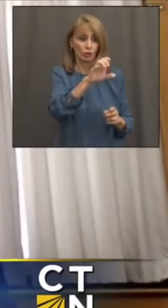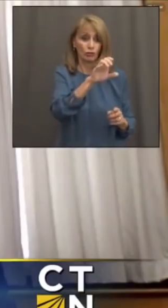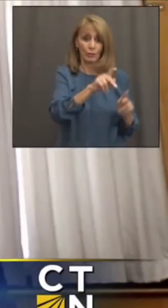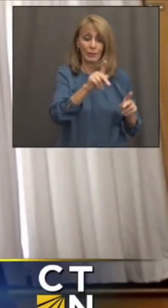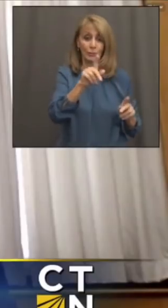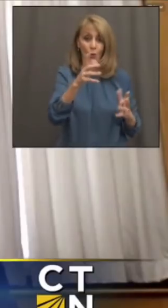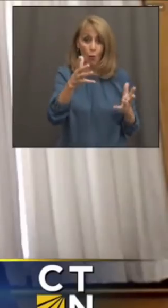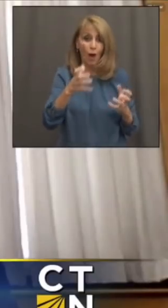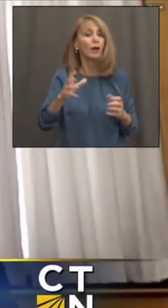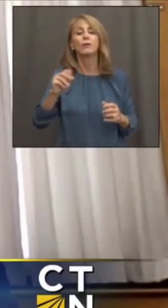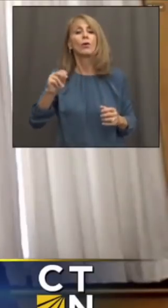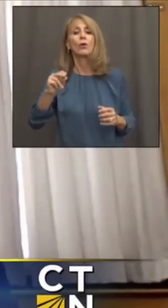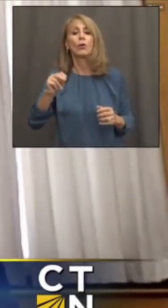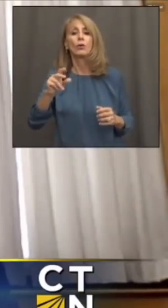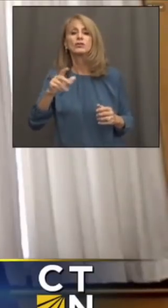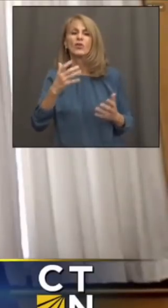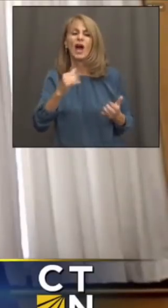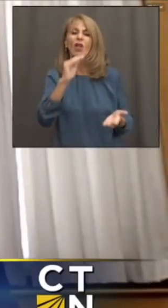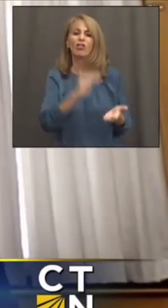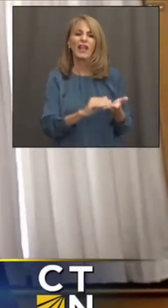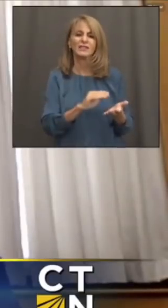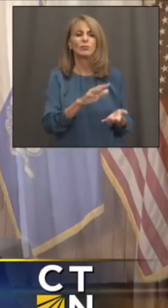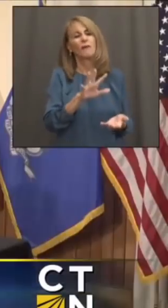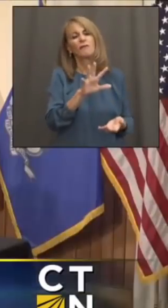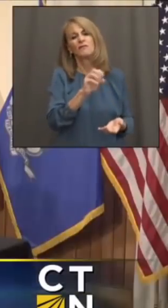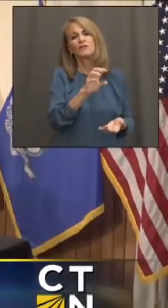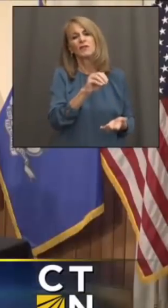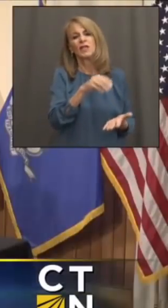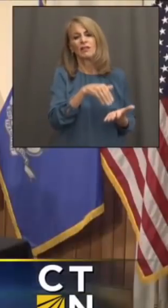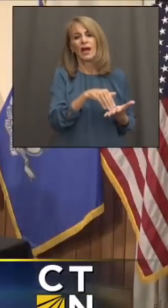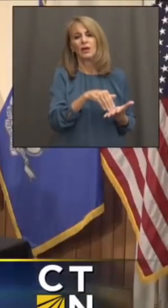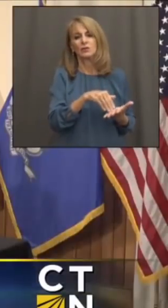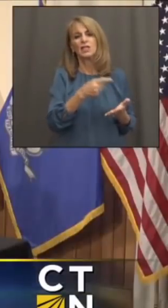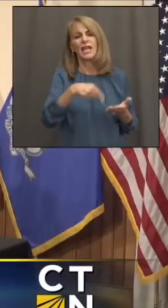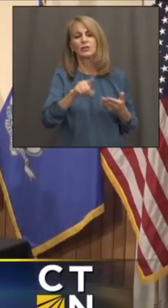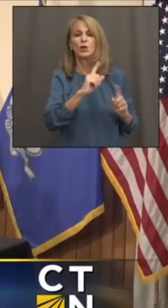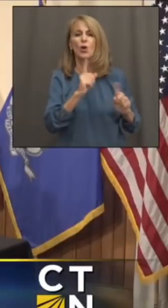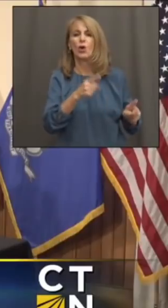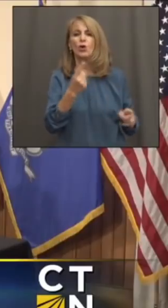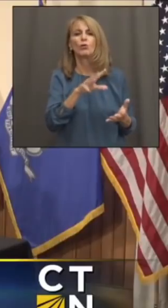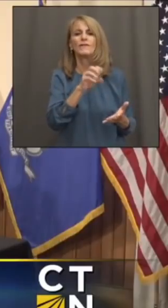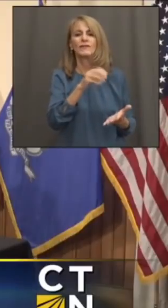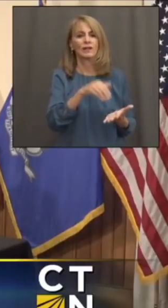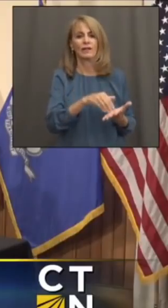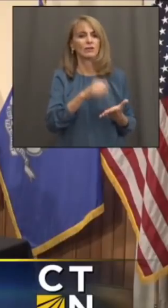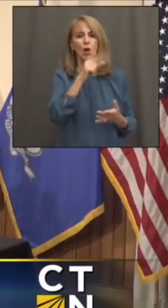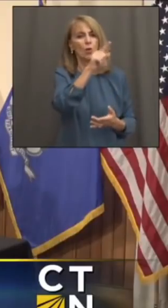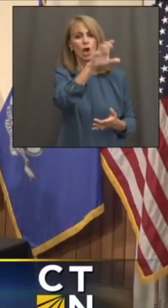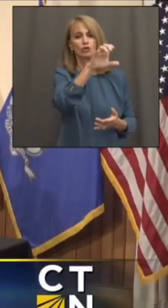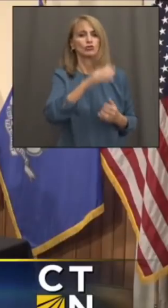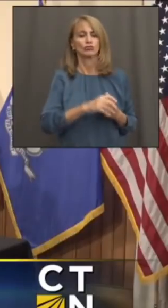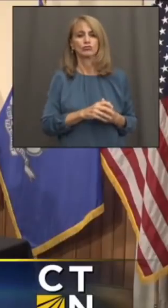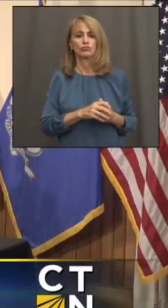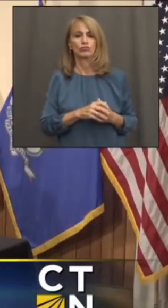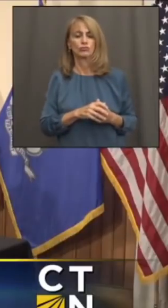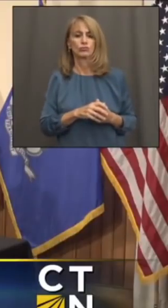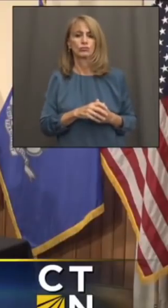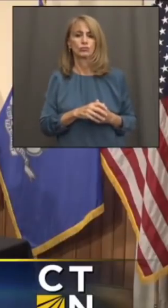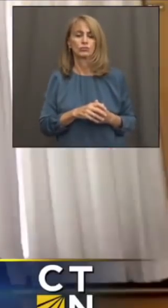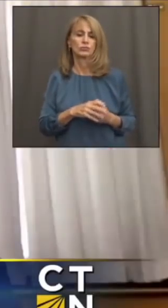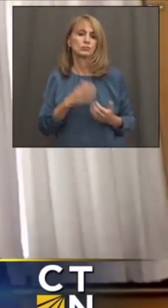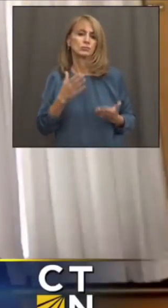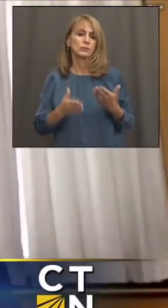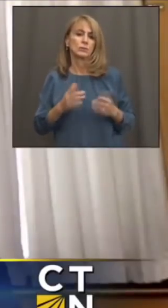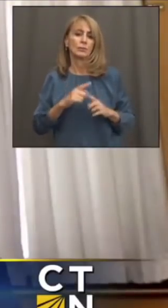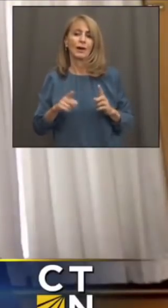state for the full amount. And our providers ordered about half of that. Next week, we'll continue to be about the same, perhaps grow a little bit.